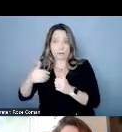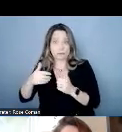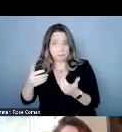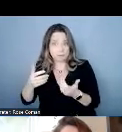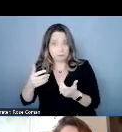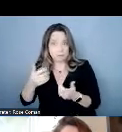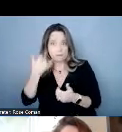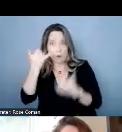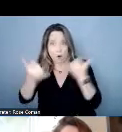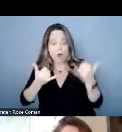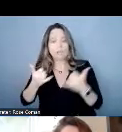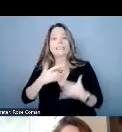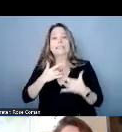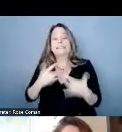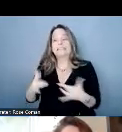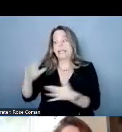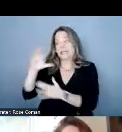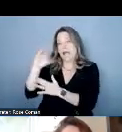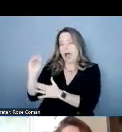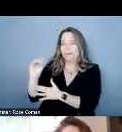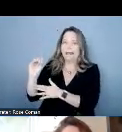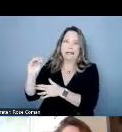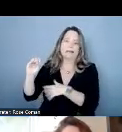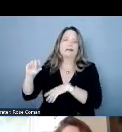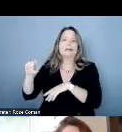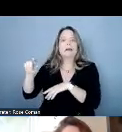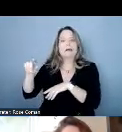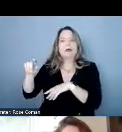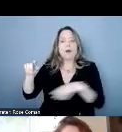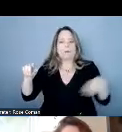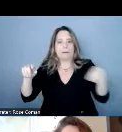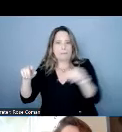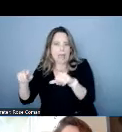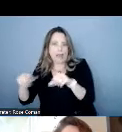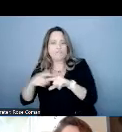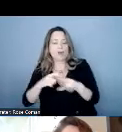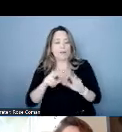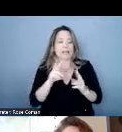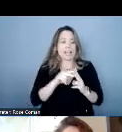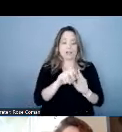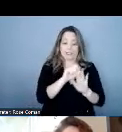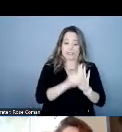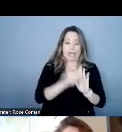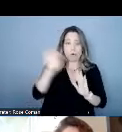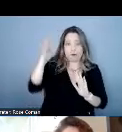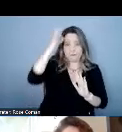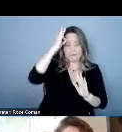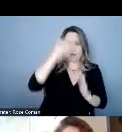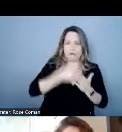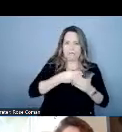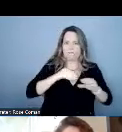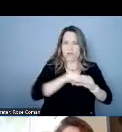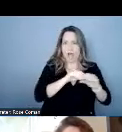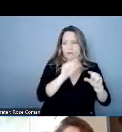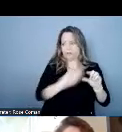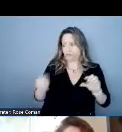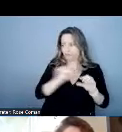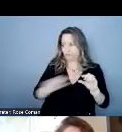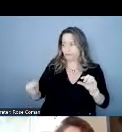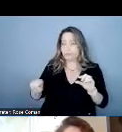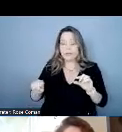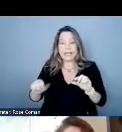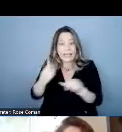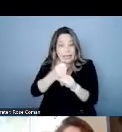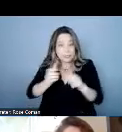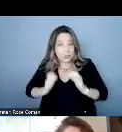are compensated for the cost of providing trs from either a state or a federal fund there is no cost to the